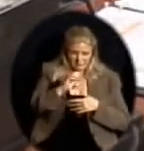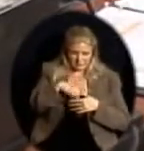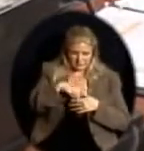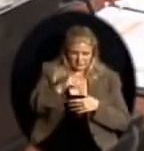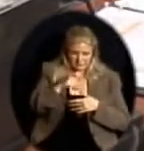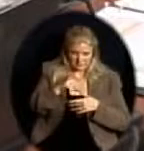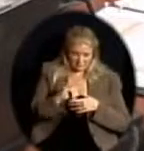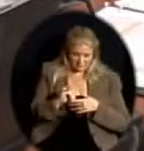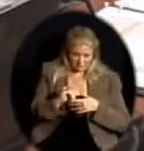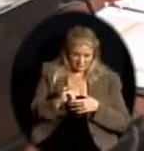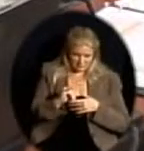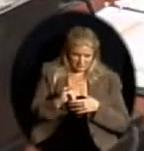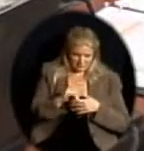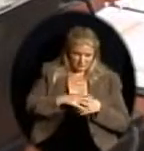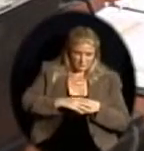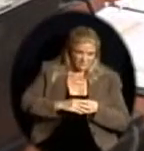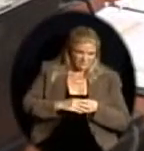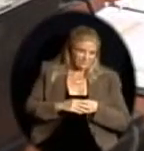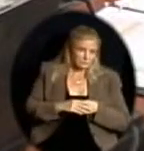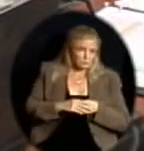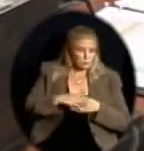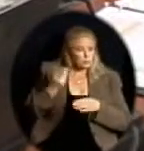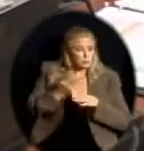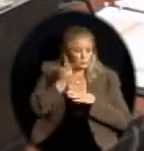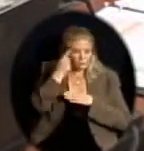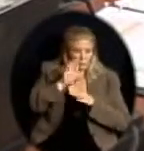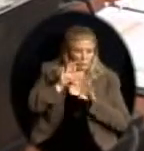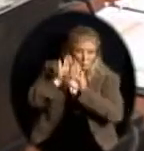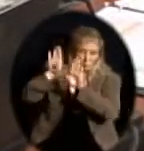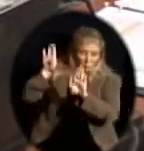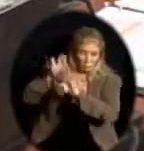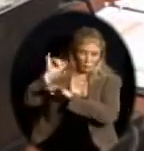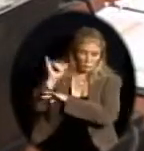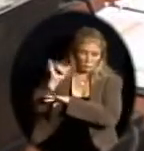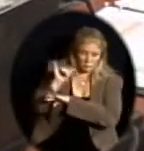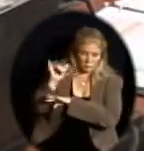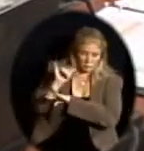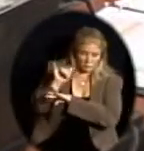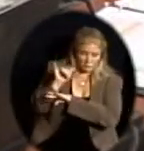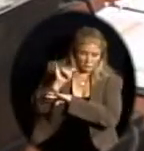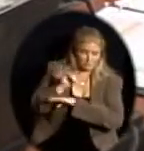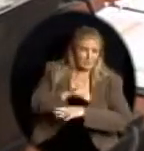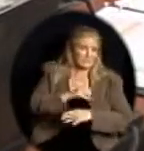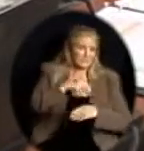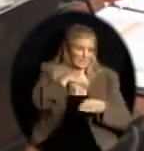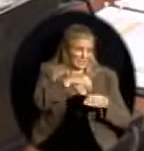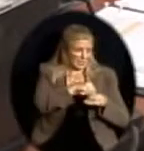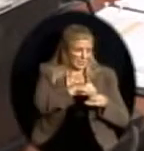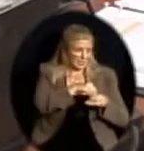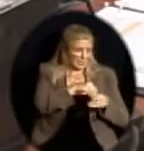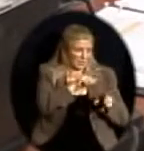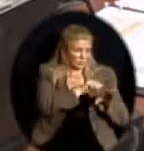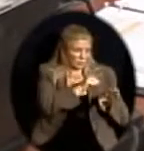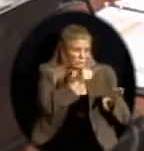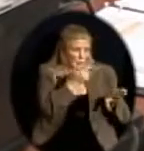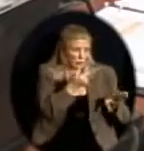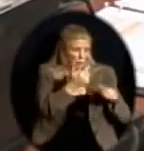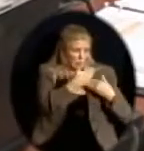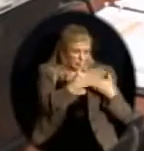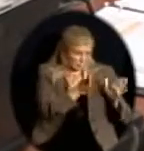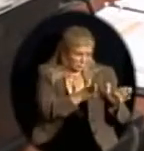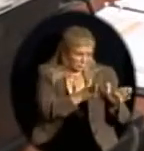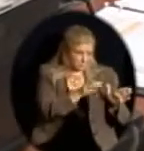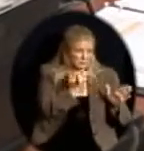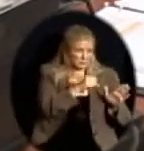In locker room locations, run it up the wall for health reasons and sanitation reasons. In our corridors, we use rubber